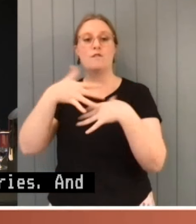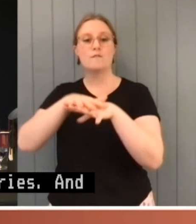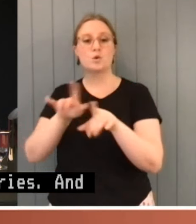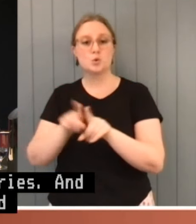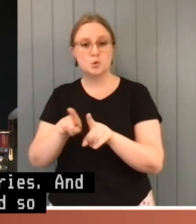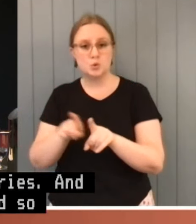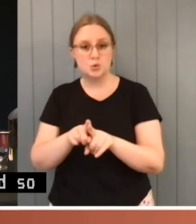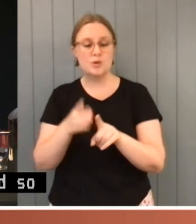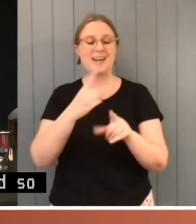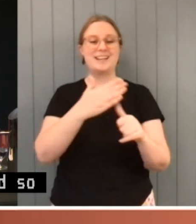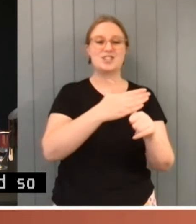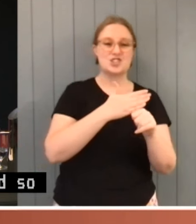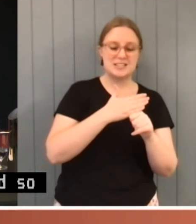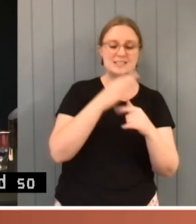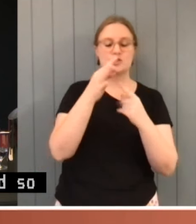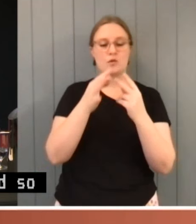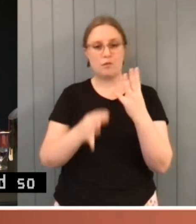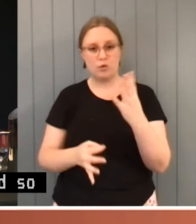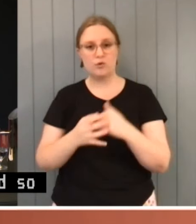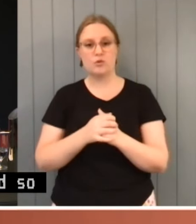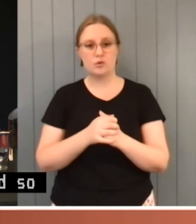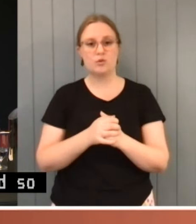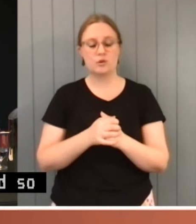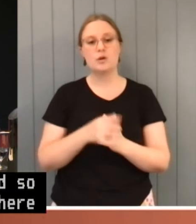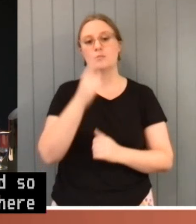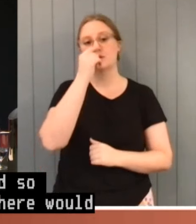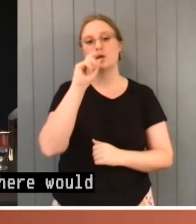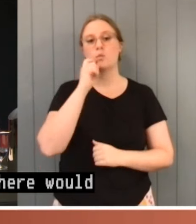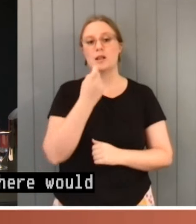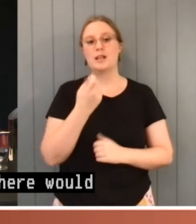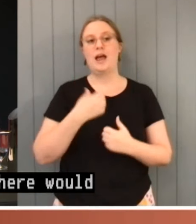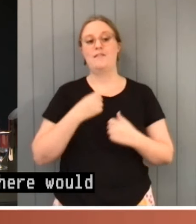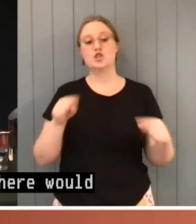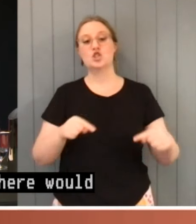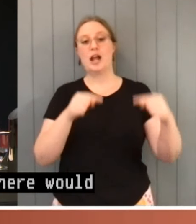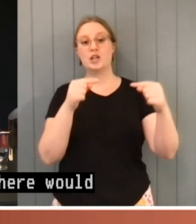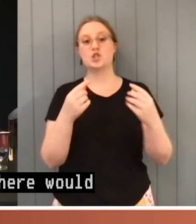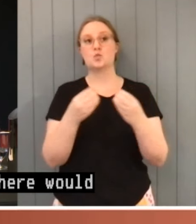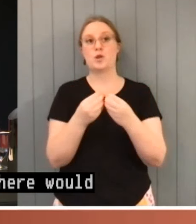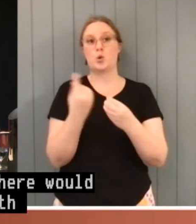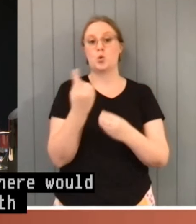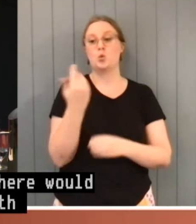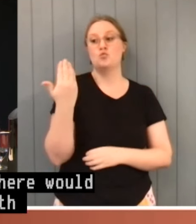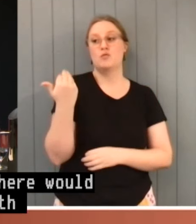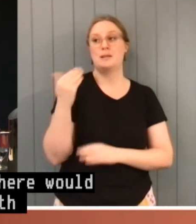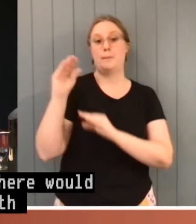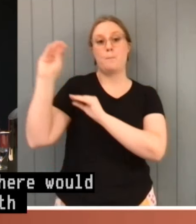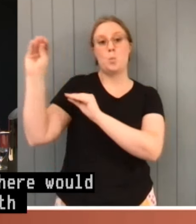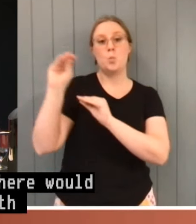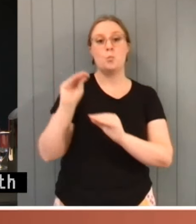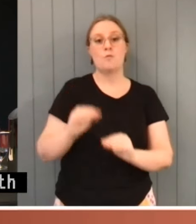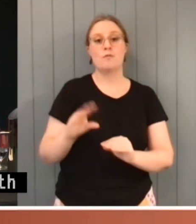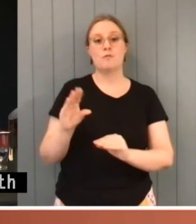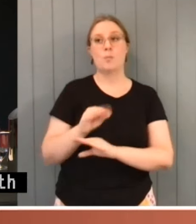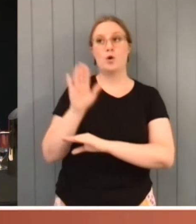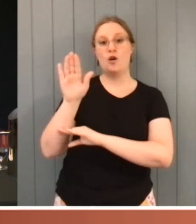be a challenge with relatively recent migrant communities who come from different sort of constitutional